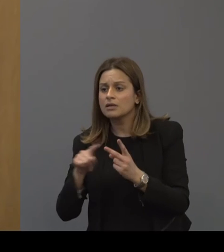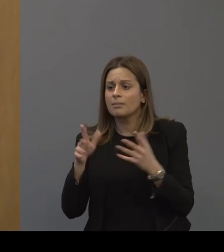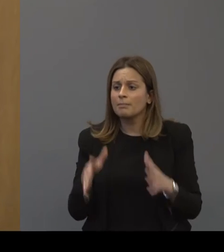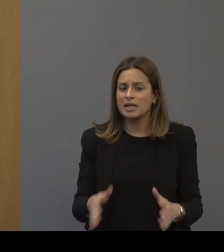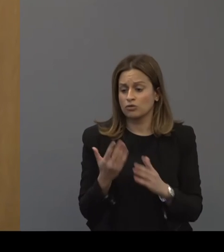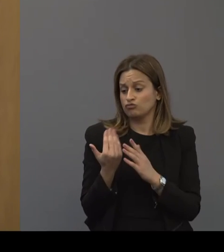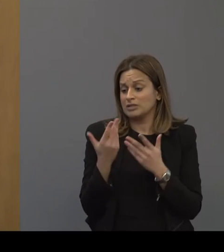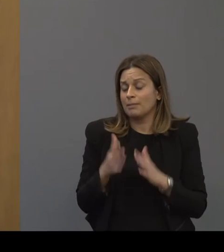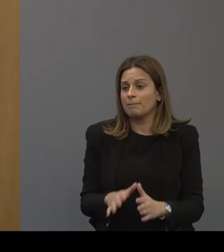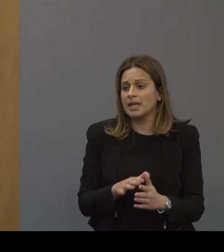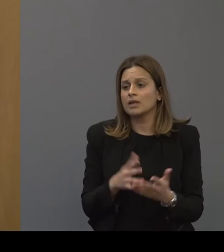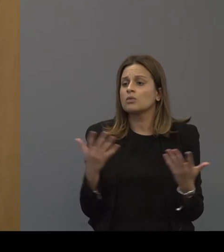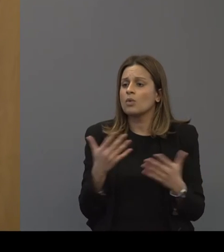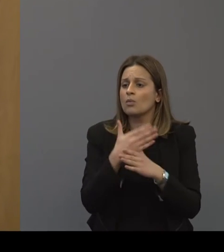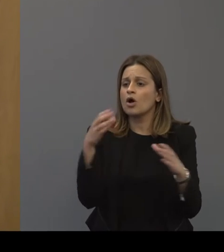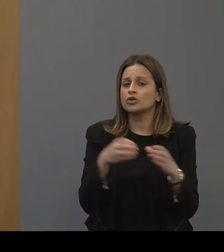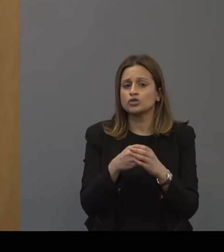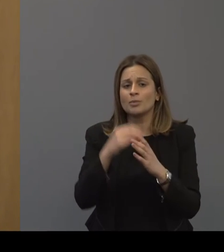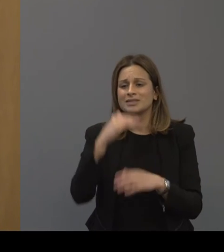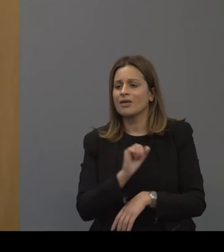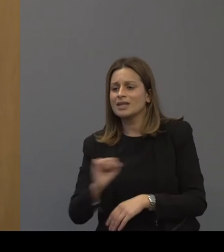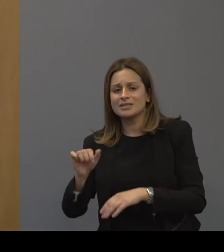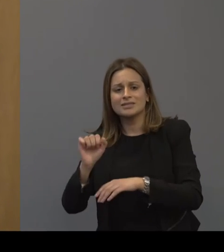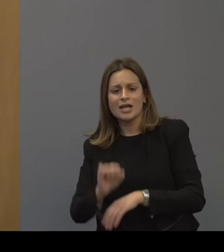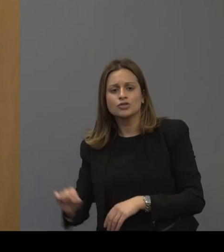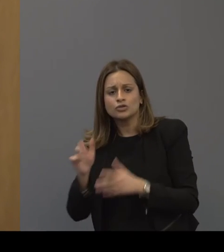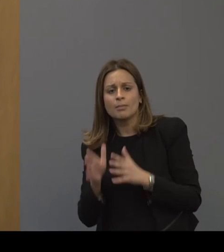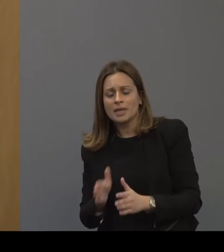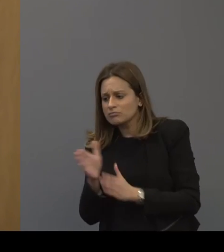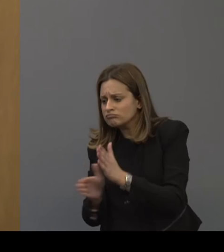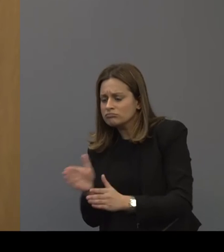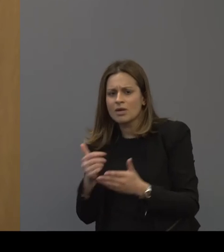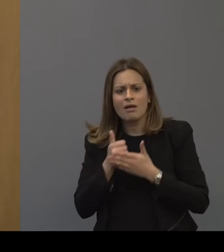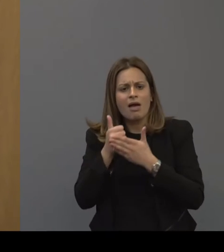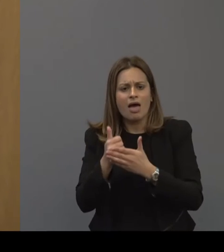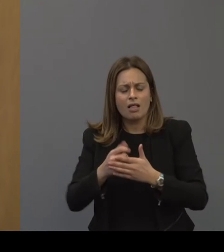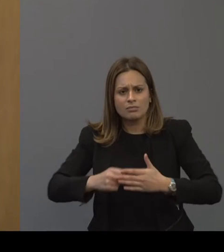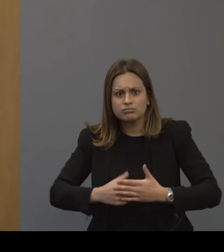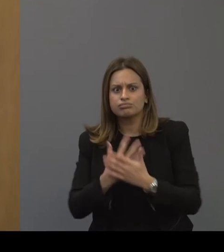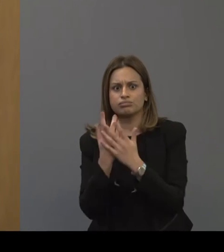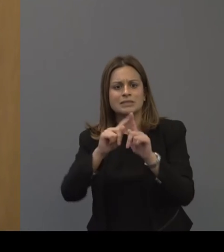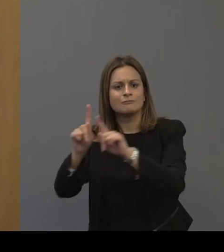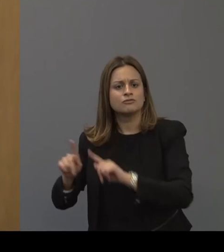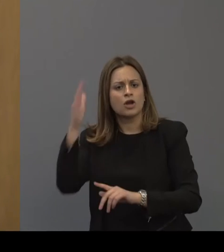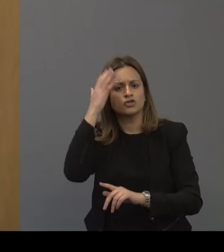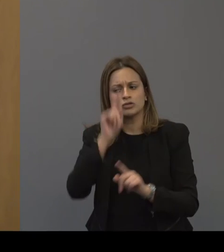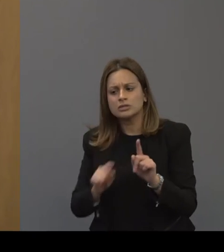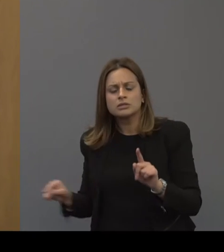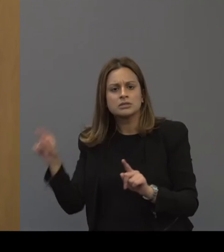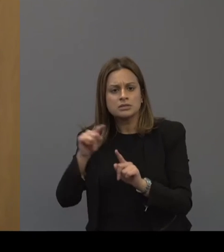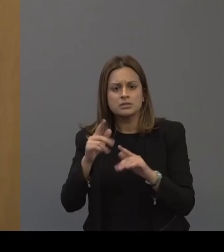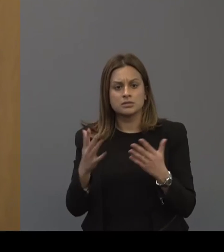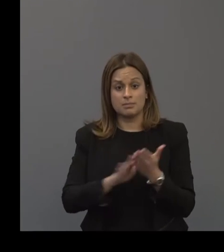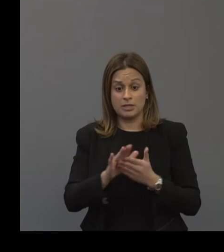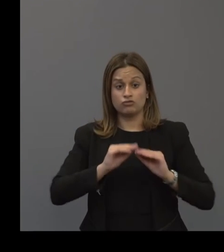we recently just did a workshop in Southeast Asia. So as we've helped this grow into other countries we not